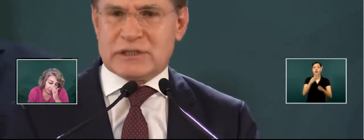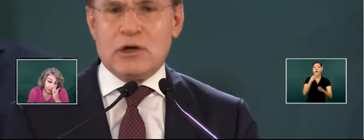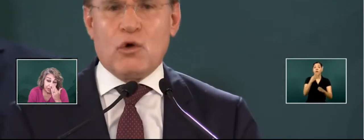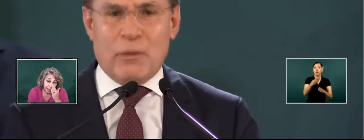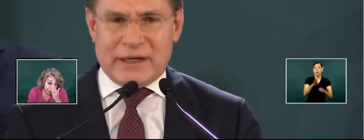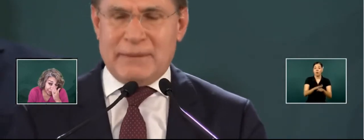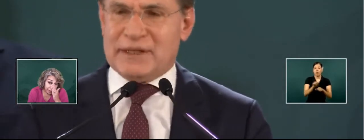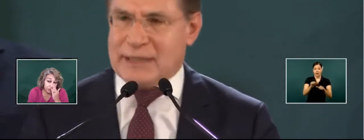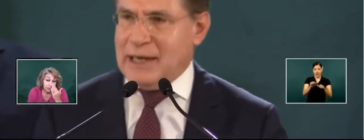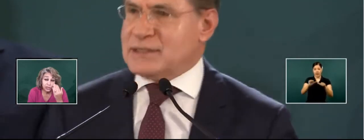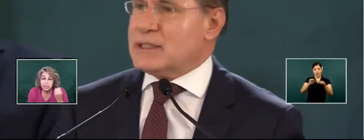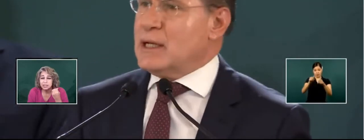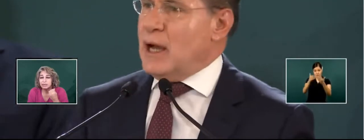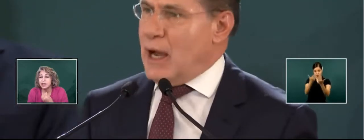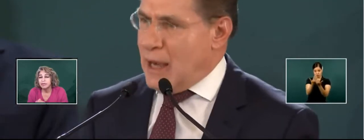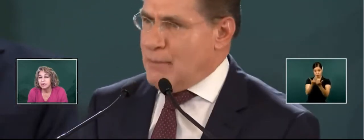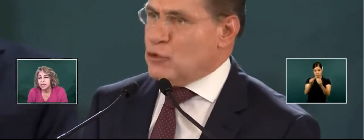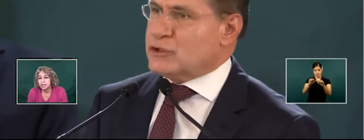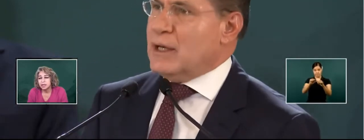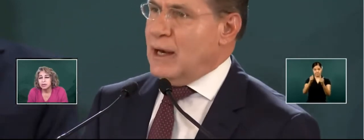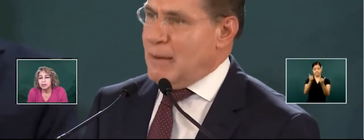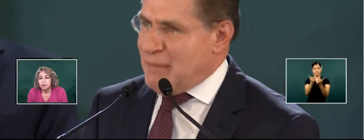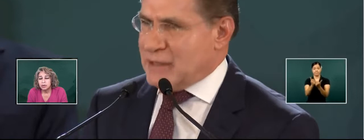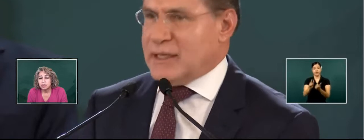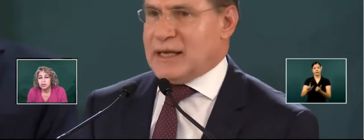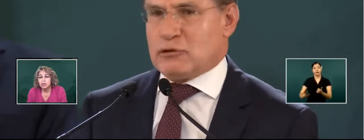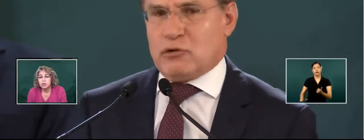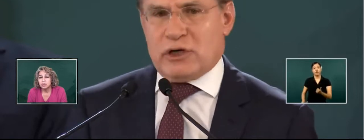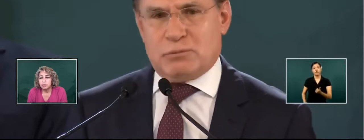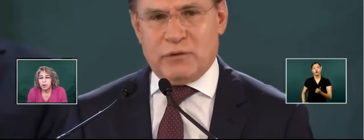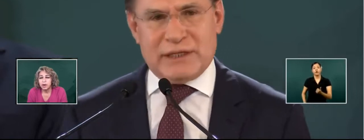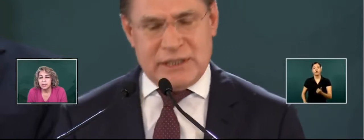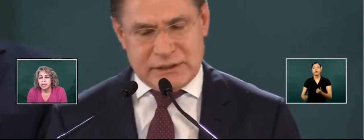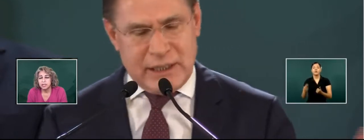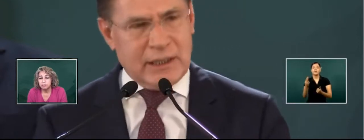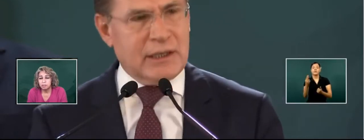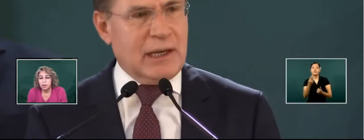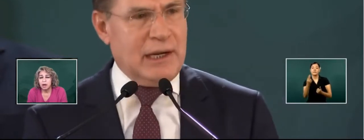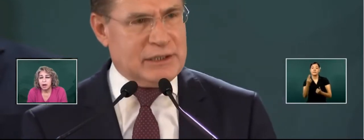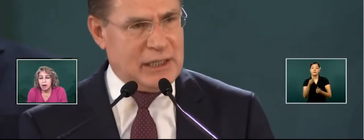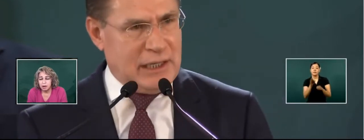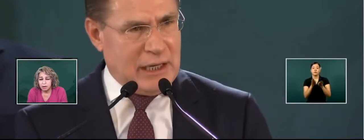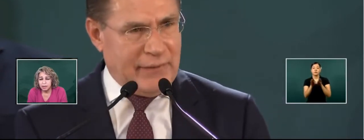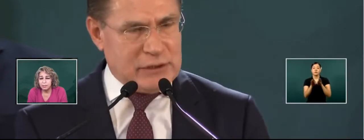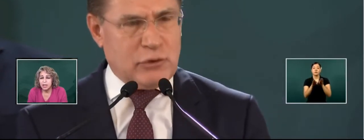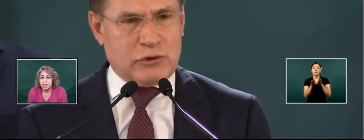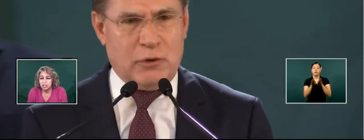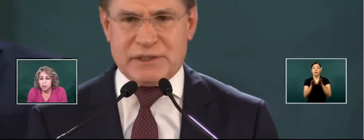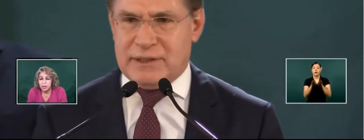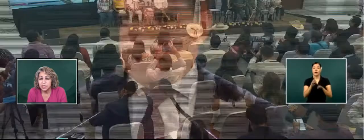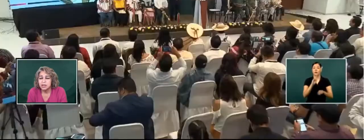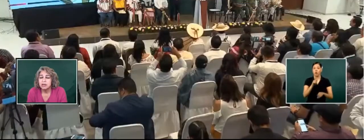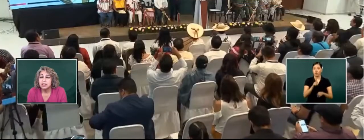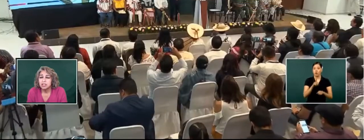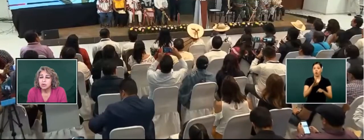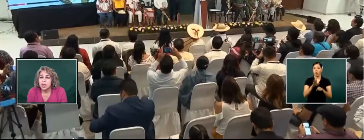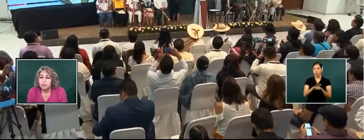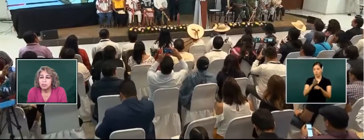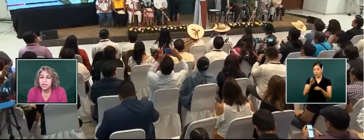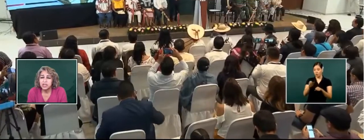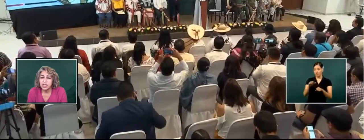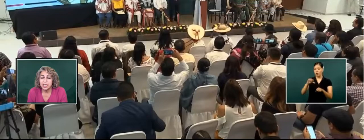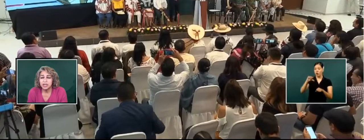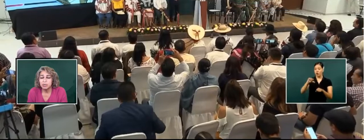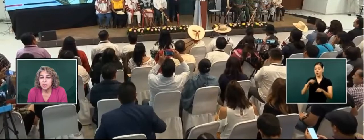so that the institutions of the government do the part that belongs to us. So